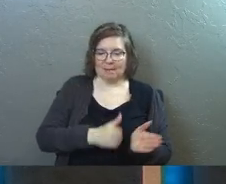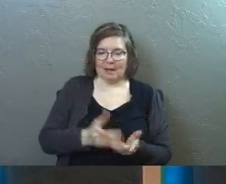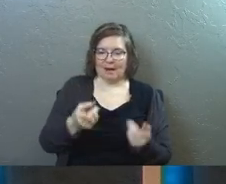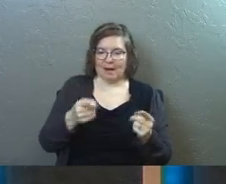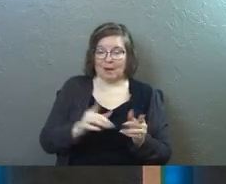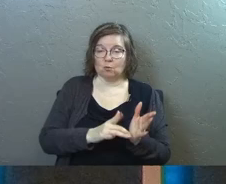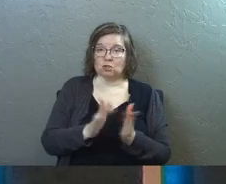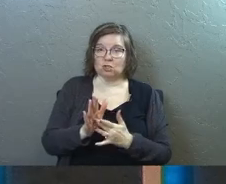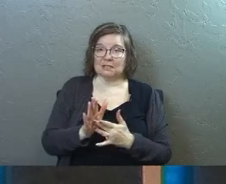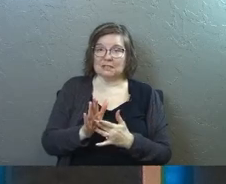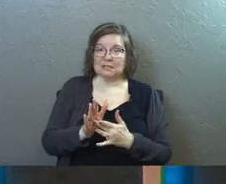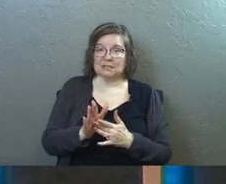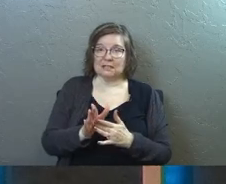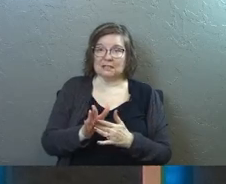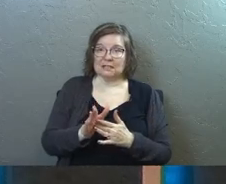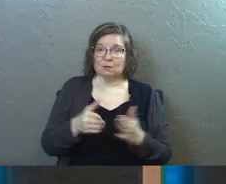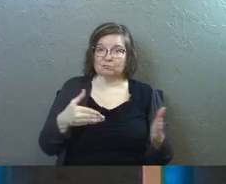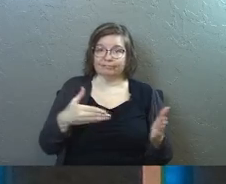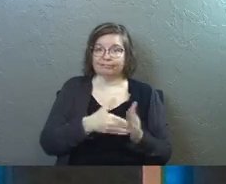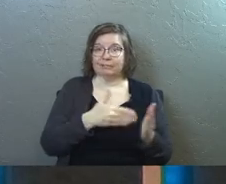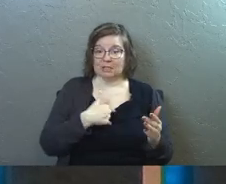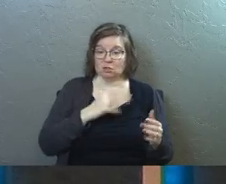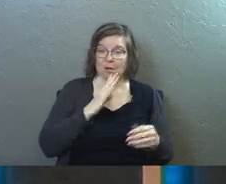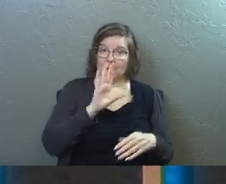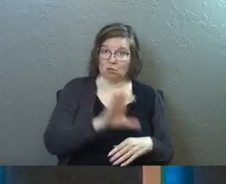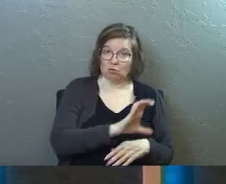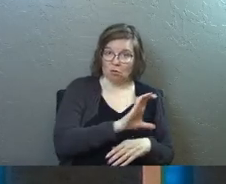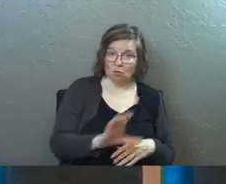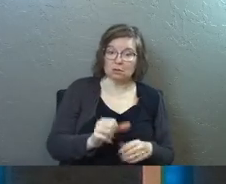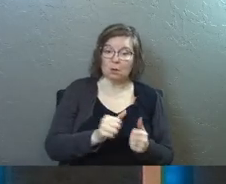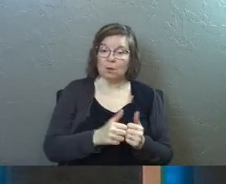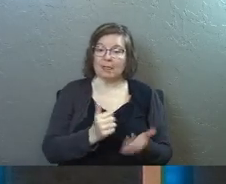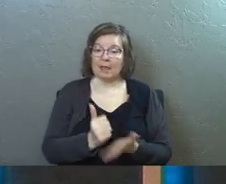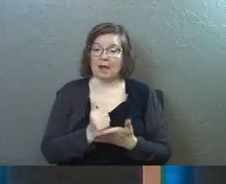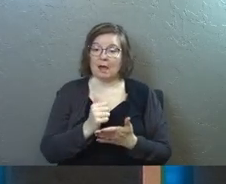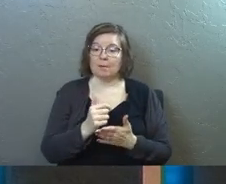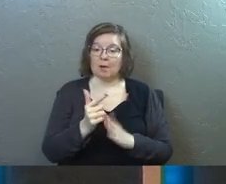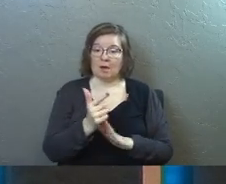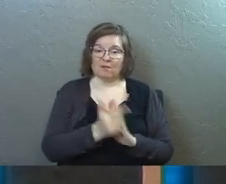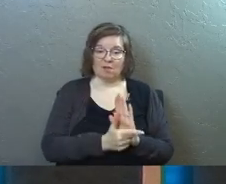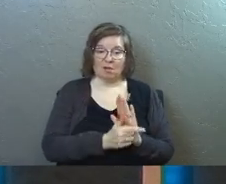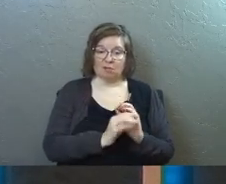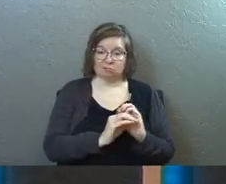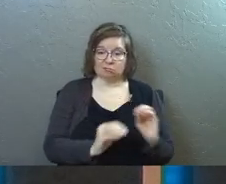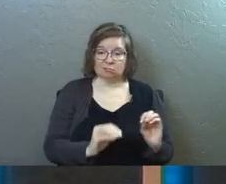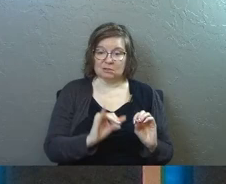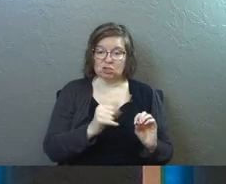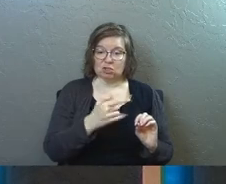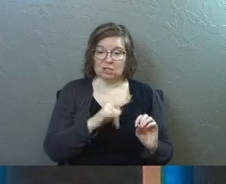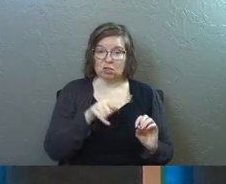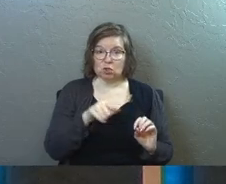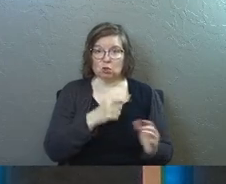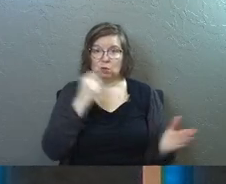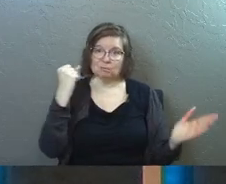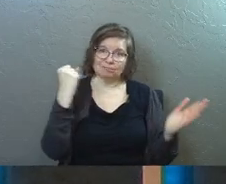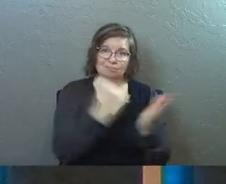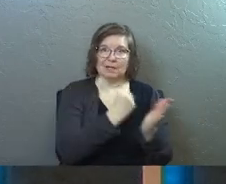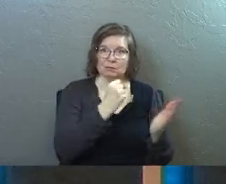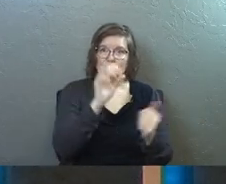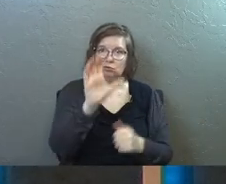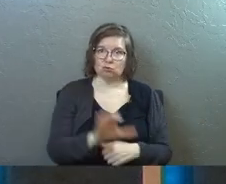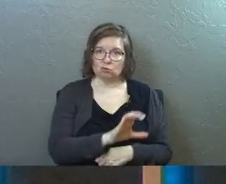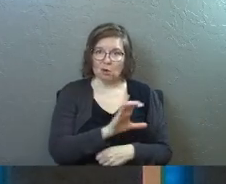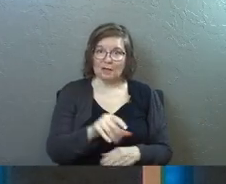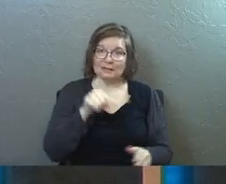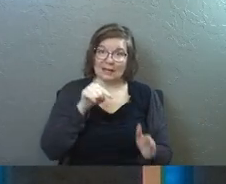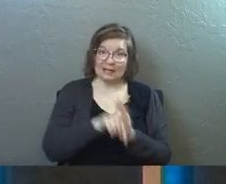carried out when Jesus was betrayed. He's talking about the cross here. And with the help of lawless Gentiles, you nailed him to a cross